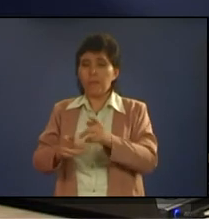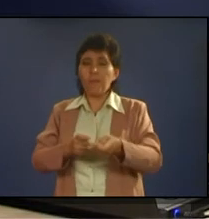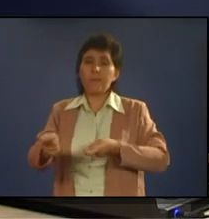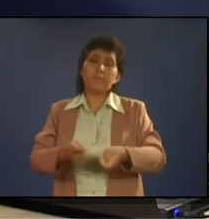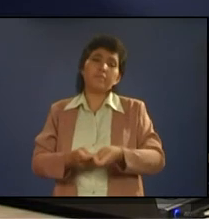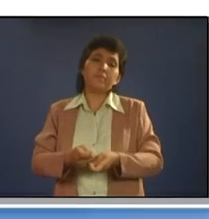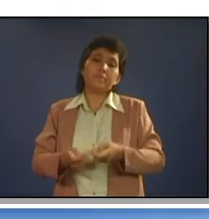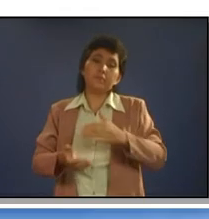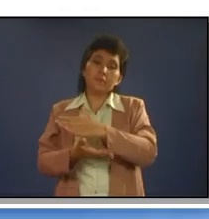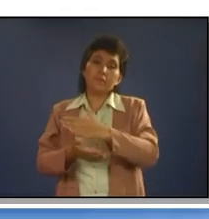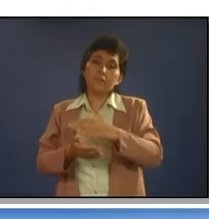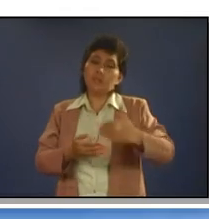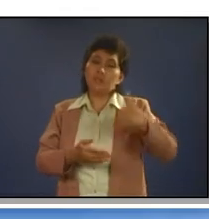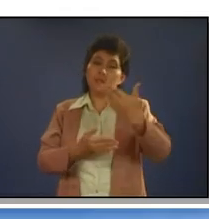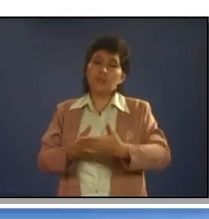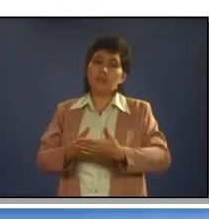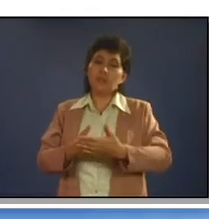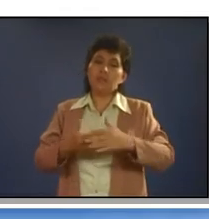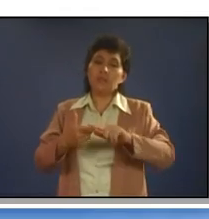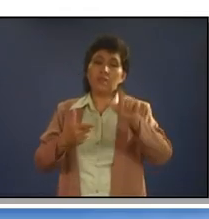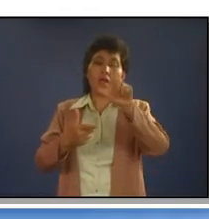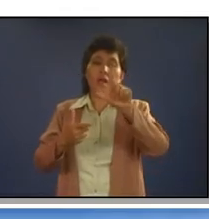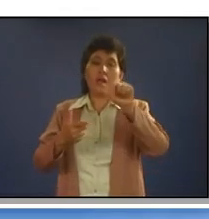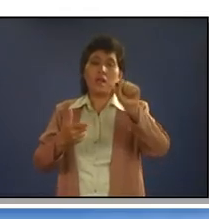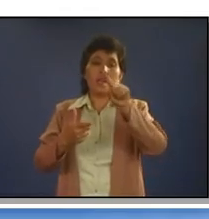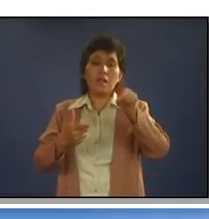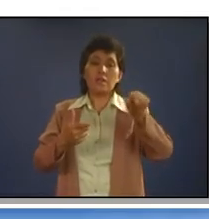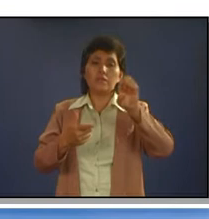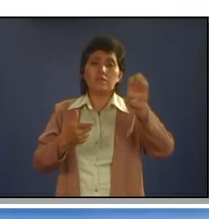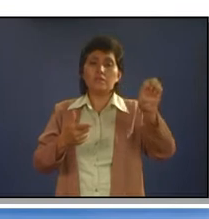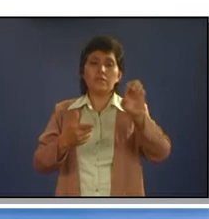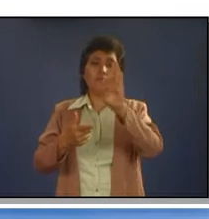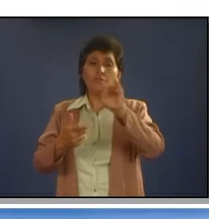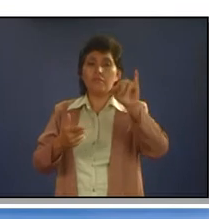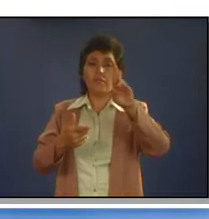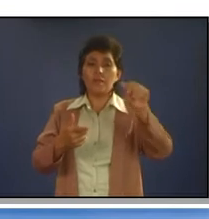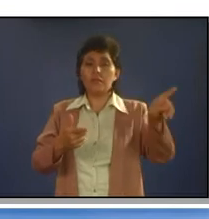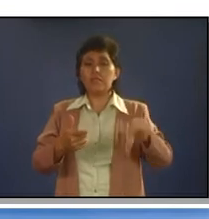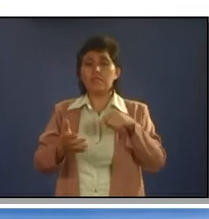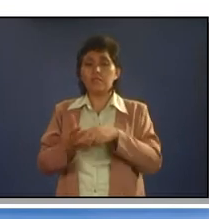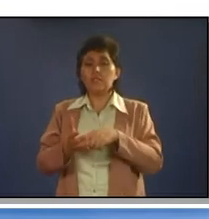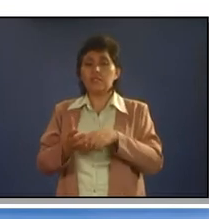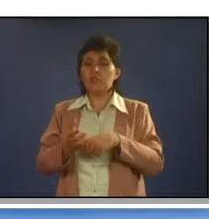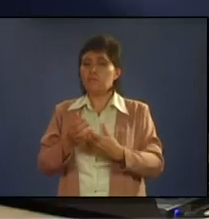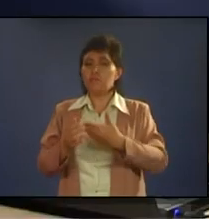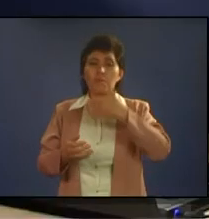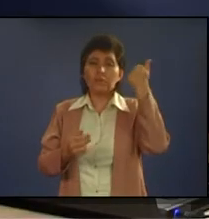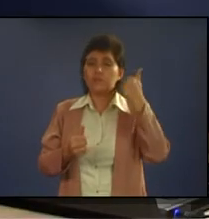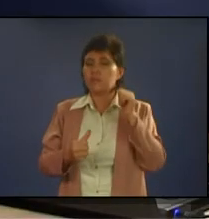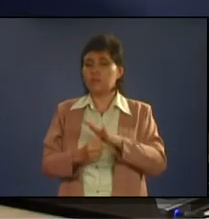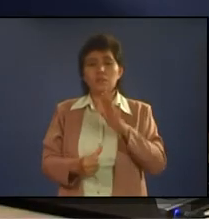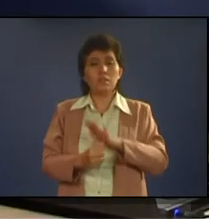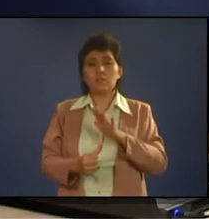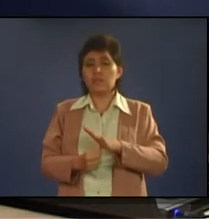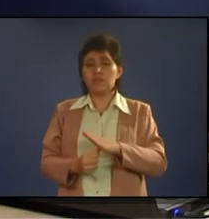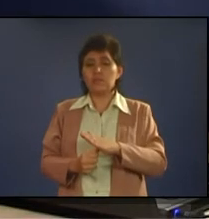laser fair leadership laser fair leadership this is the most being criticized by other people it is when the